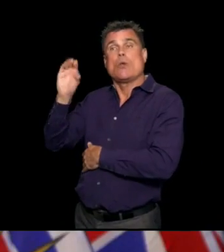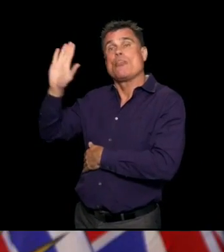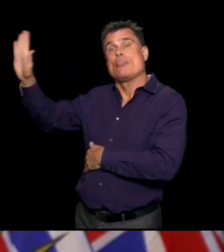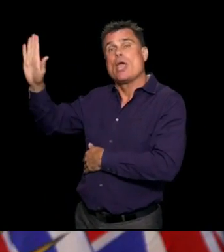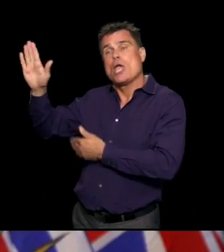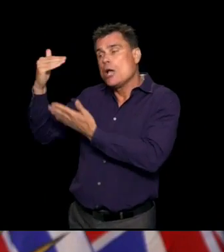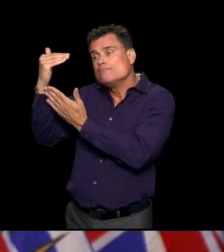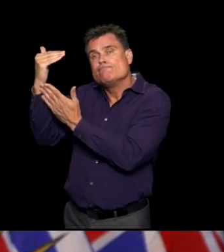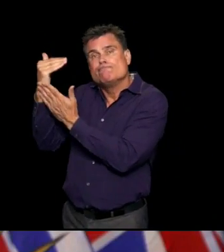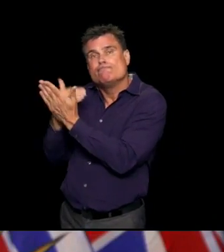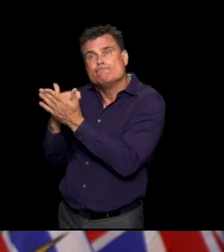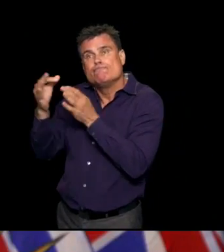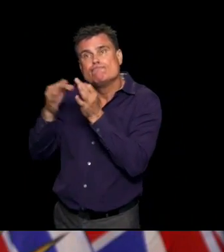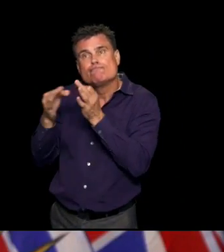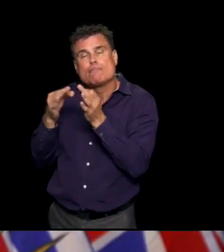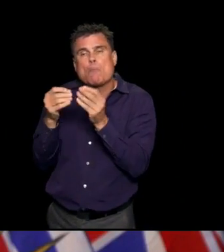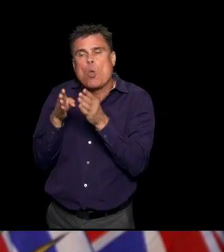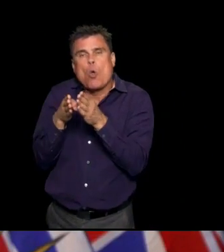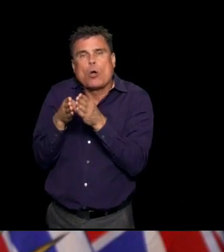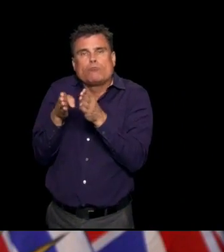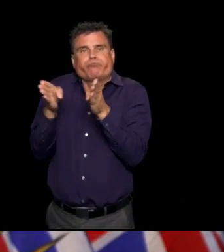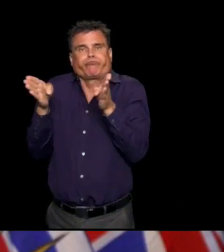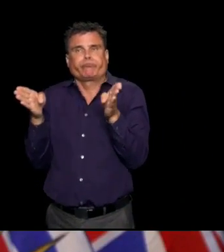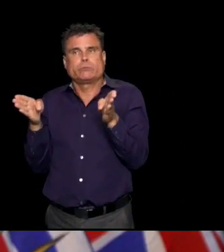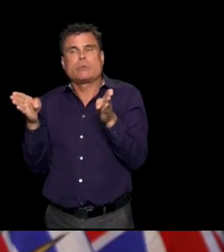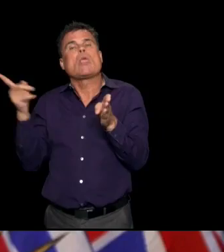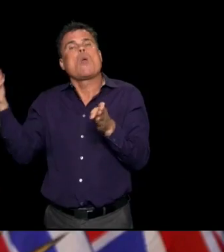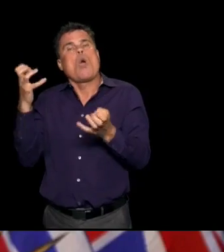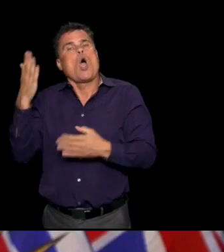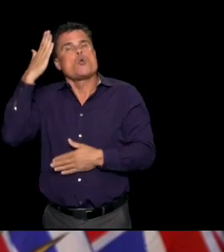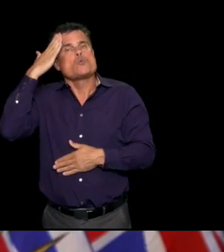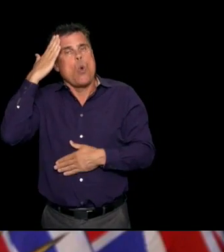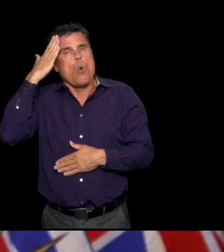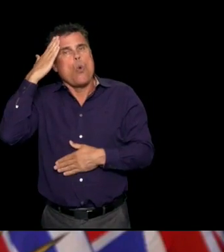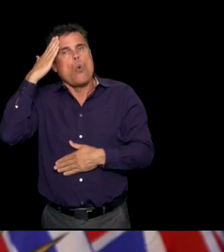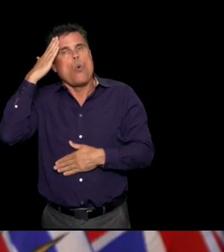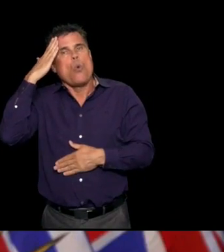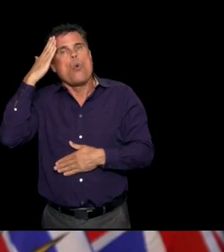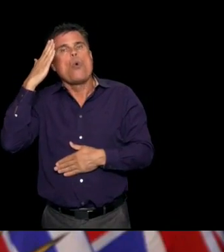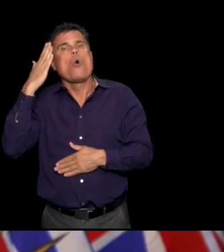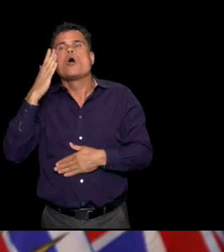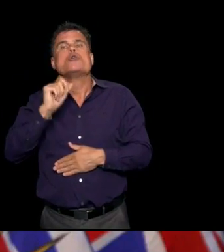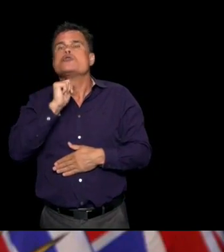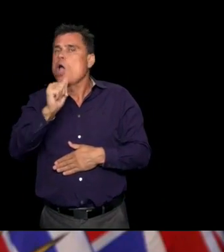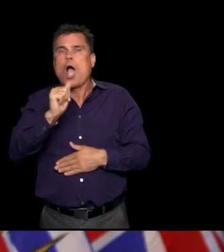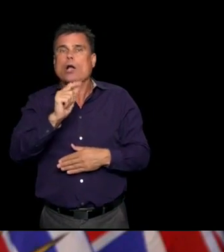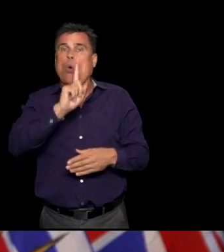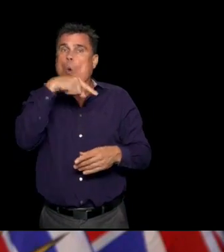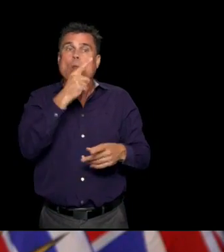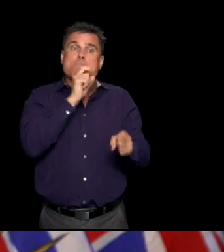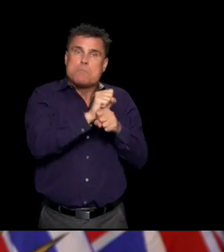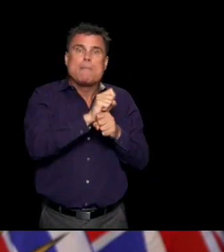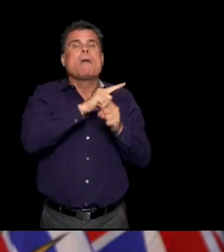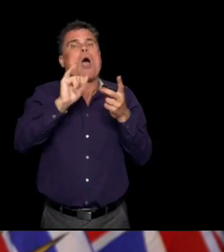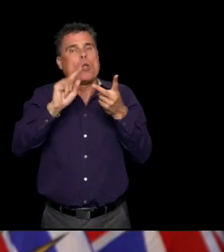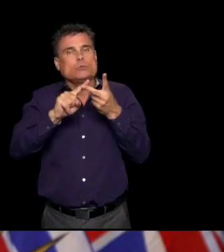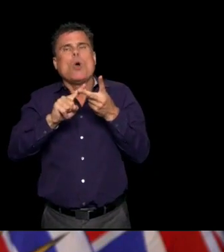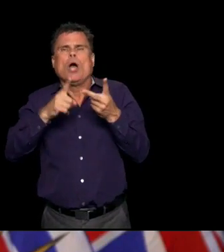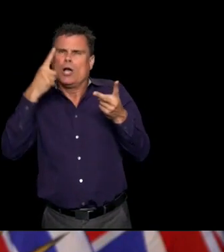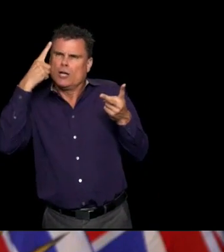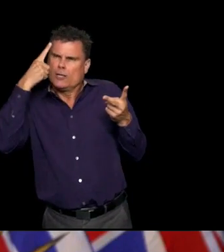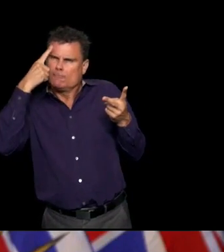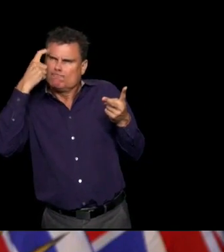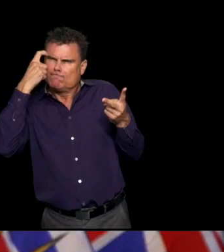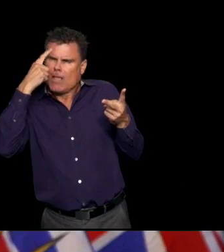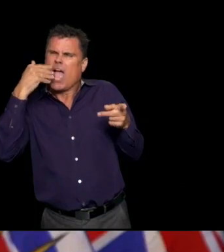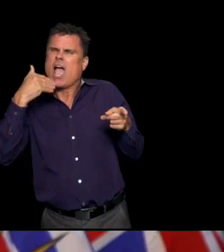the case definition so that we can get a better understanding of the syndrome itself. And the public health agency of Canada